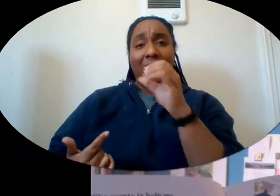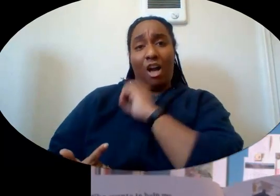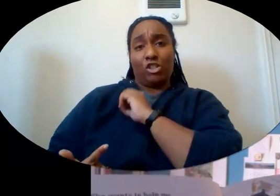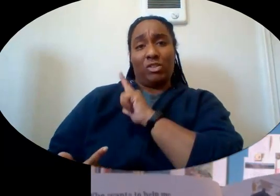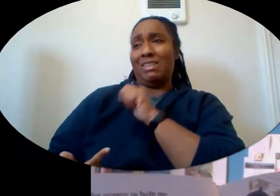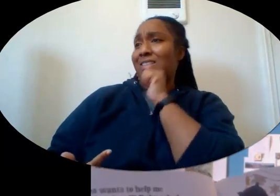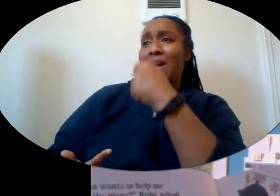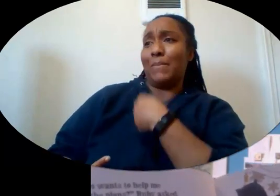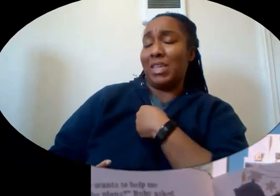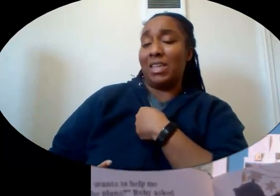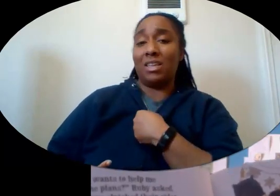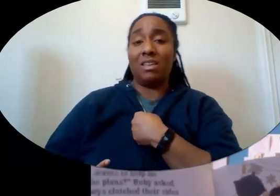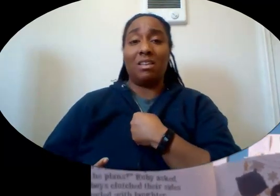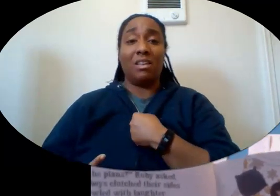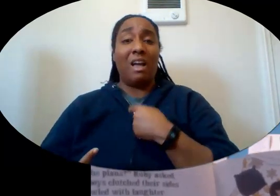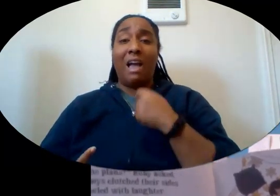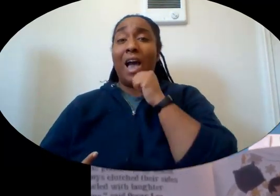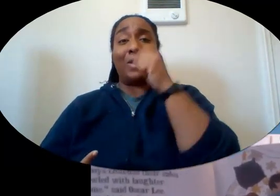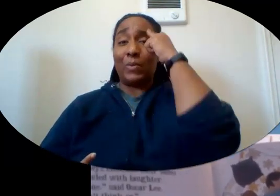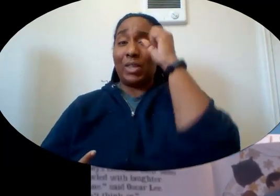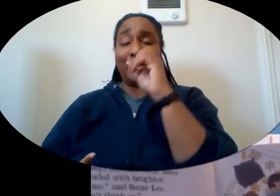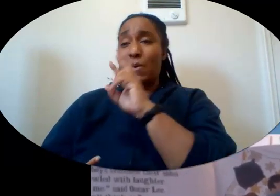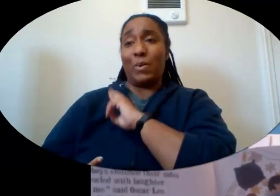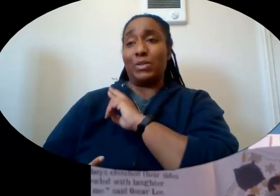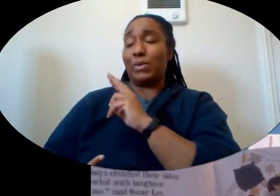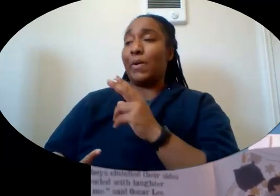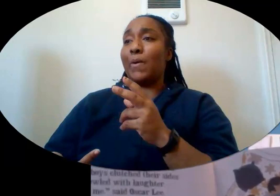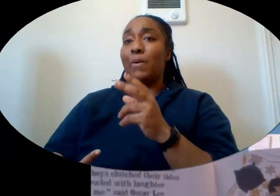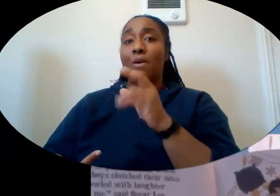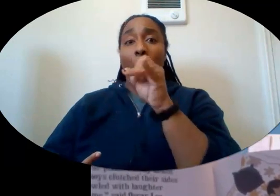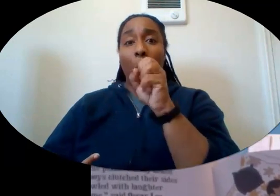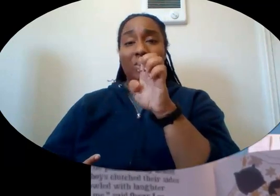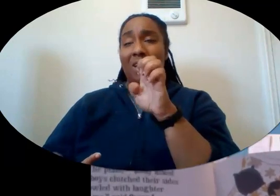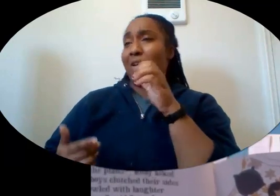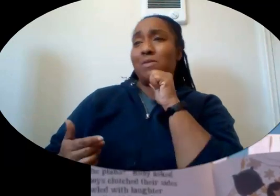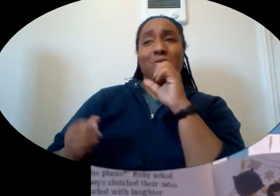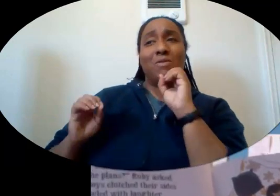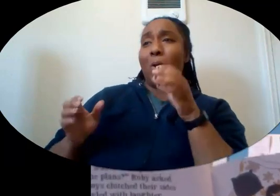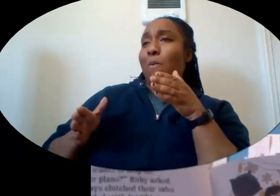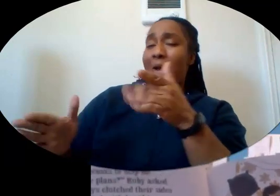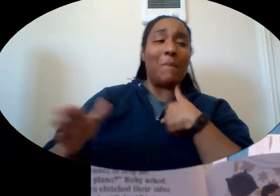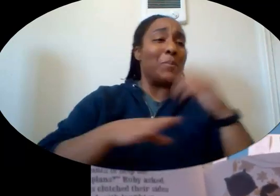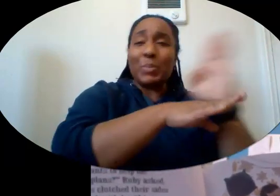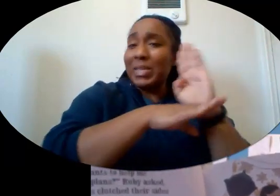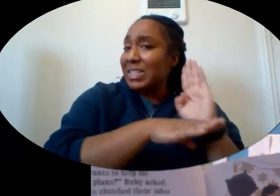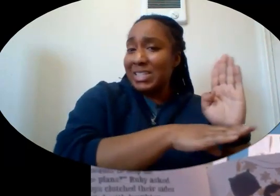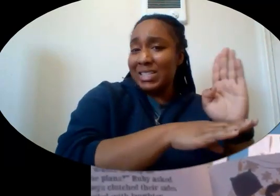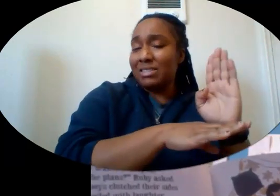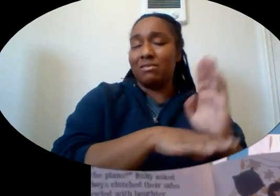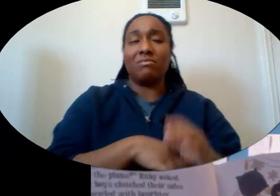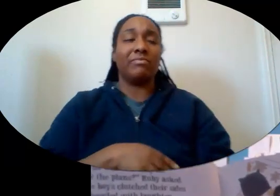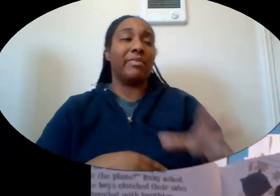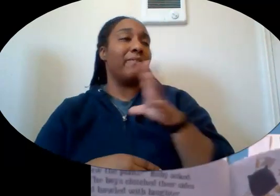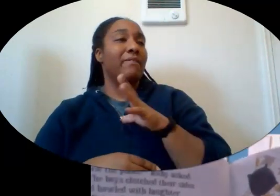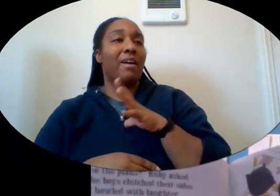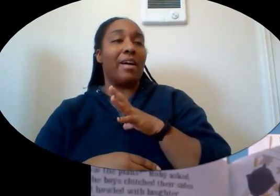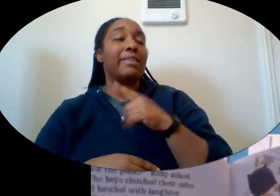Lee. I don't think so, said Rodrigo. No way, said Jose. I'm too busy. Fine, said